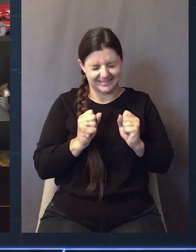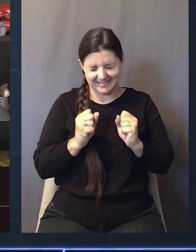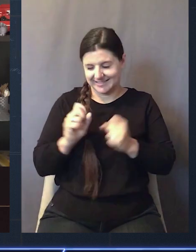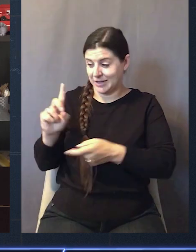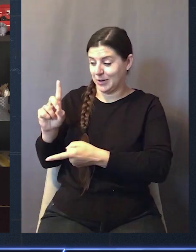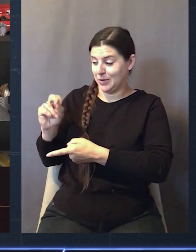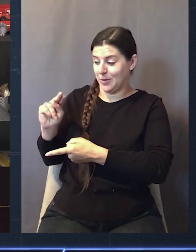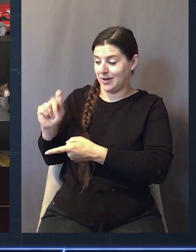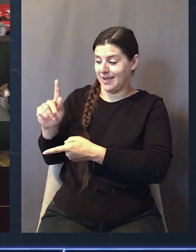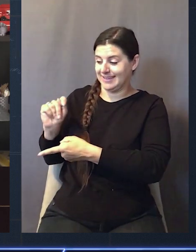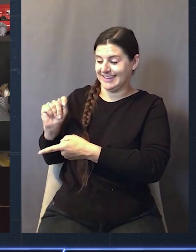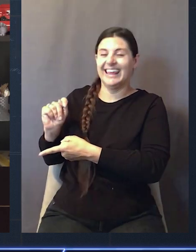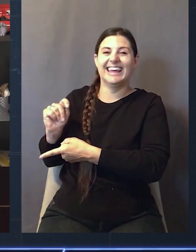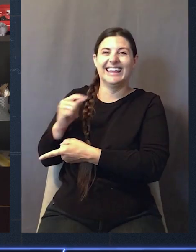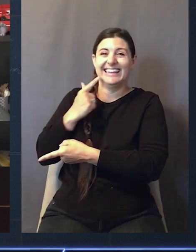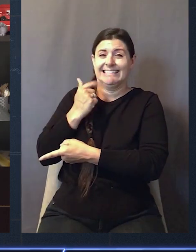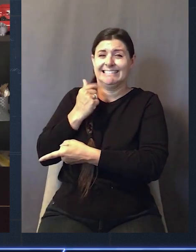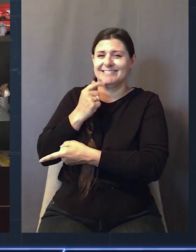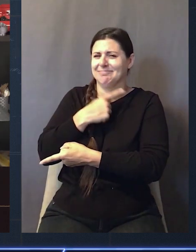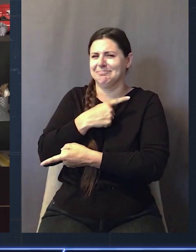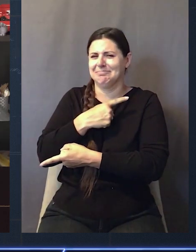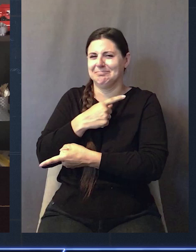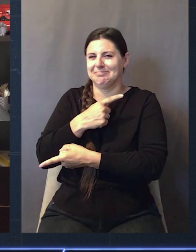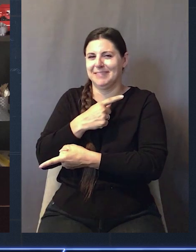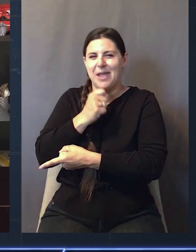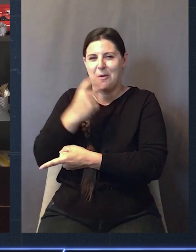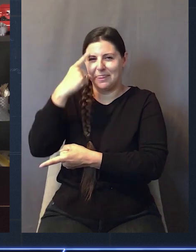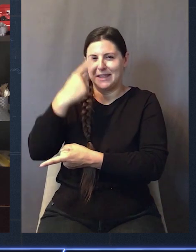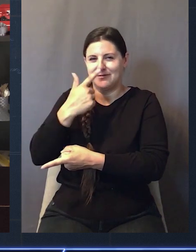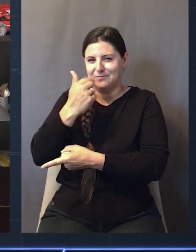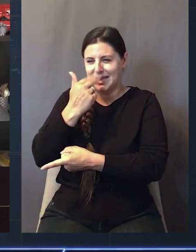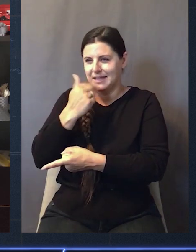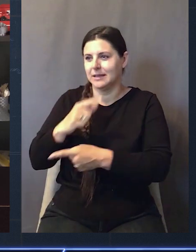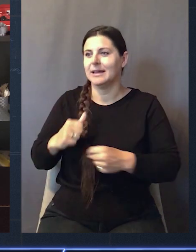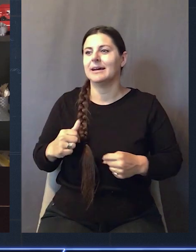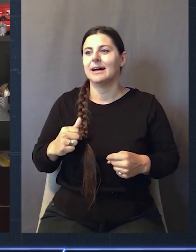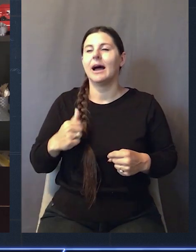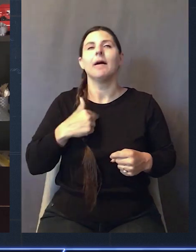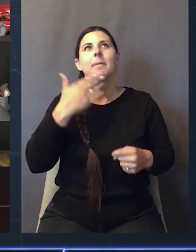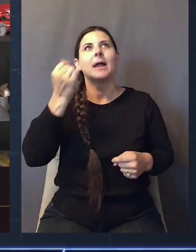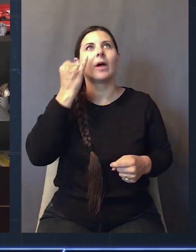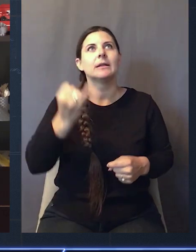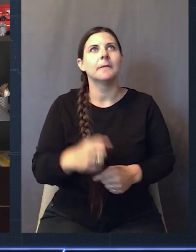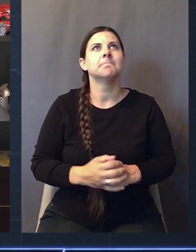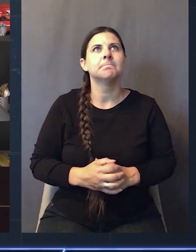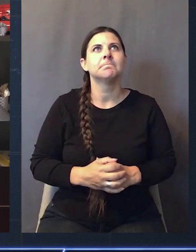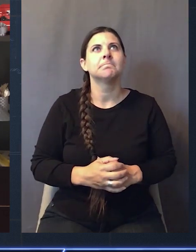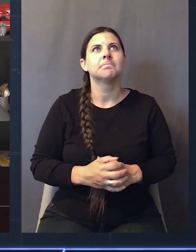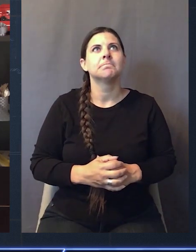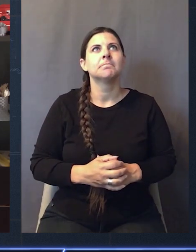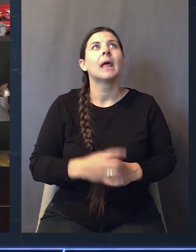seat. I'm thinking, man, that donut cliche with police officers, that's just way too much of a cliche. He's not going to fall for that for sure. So